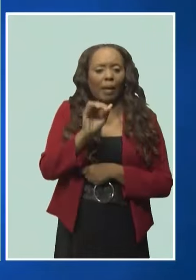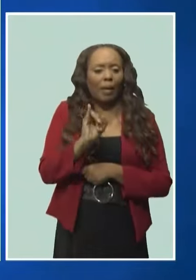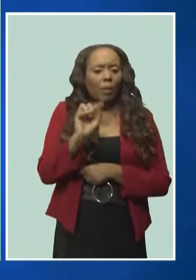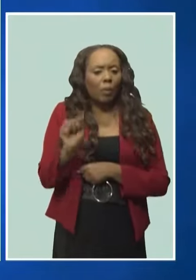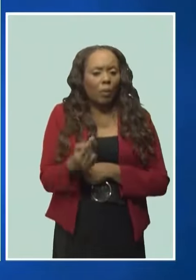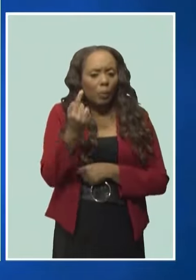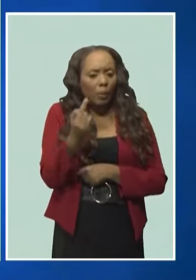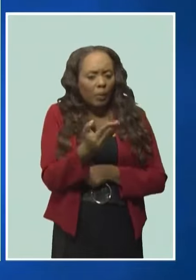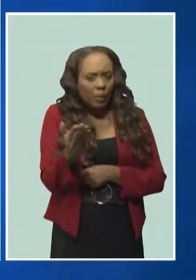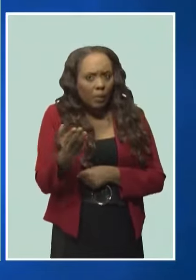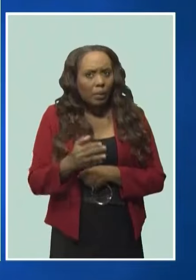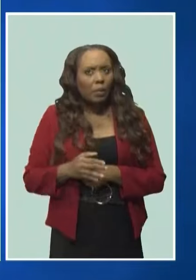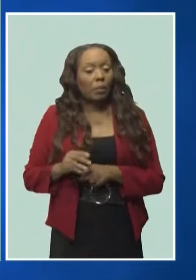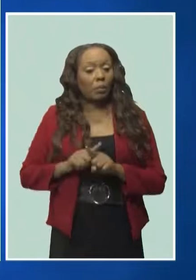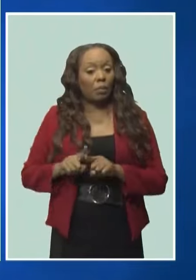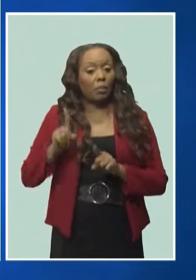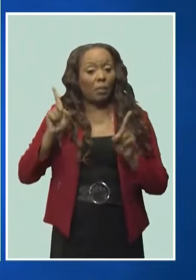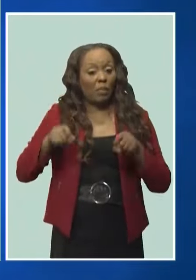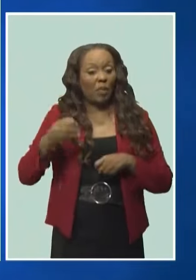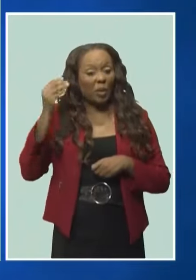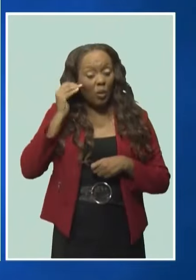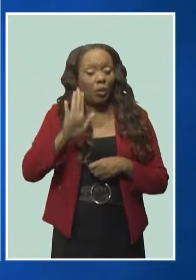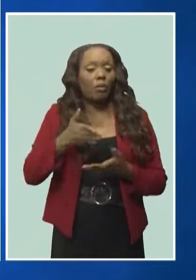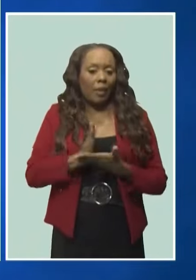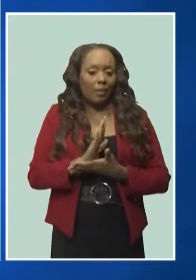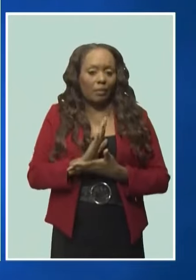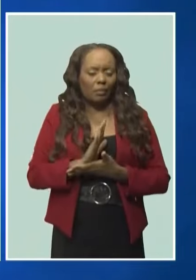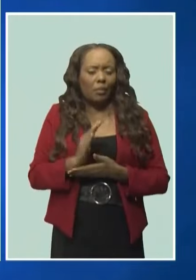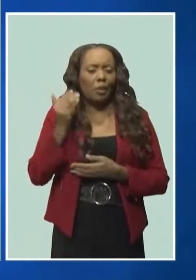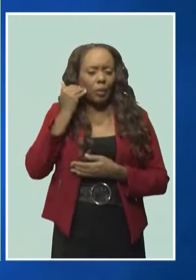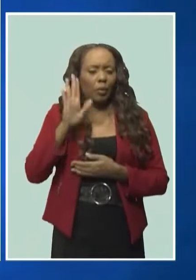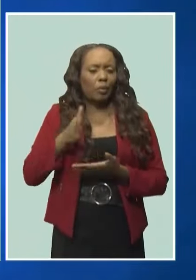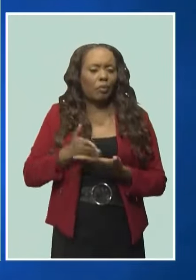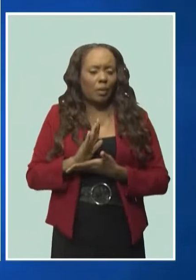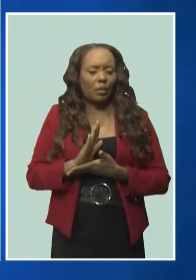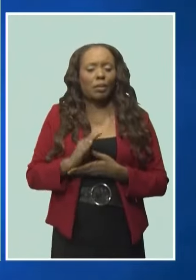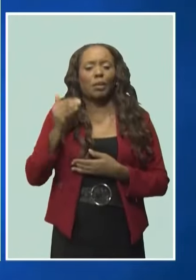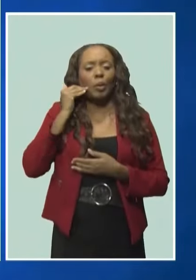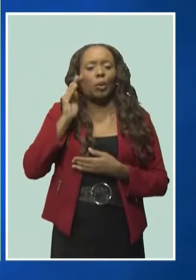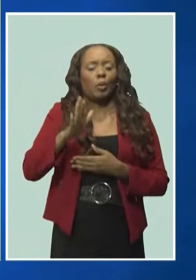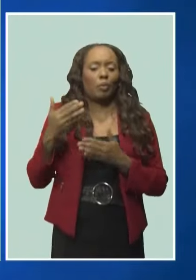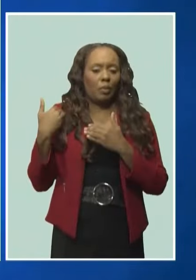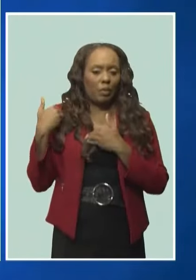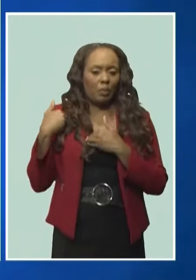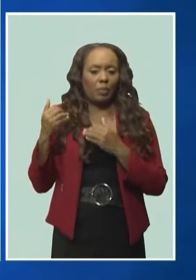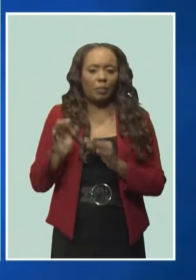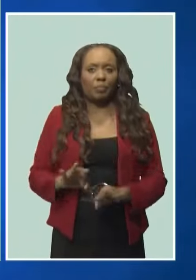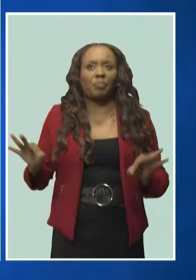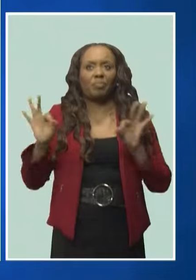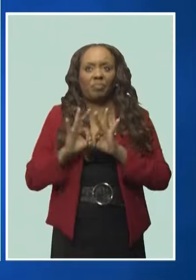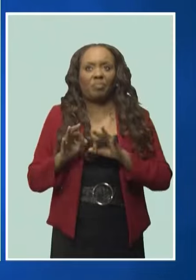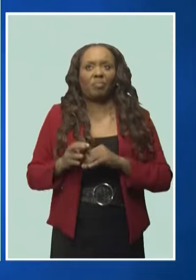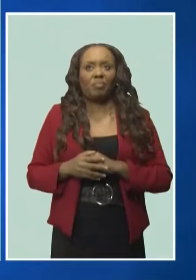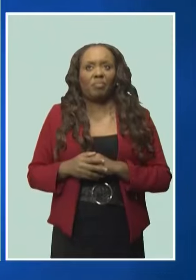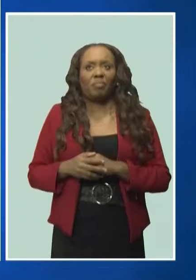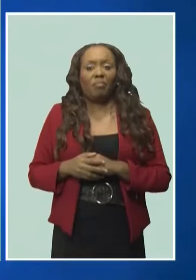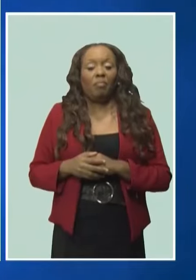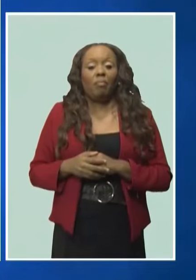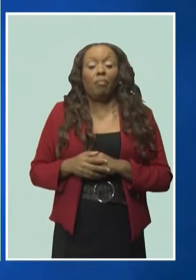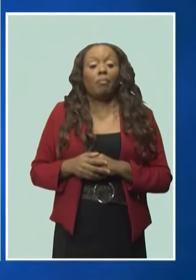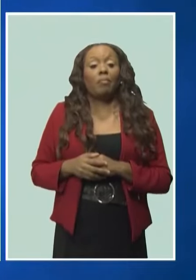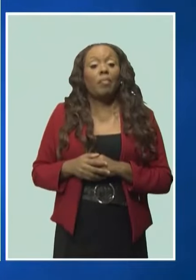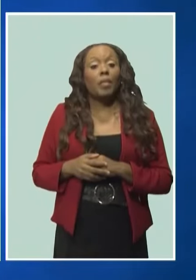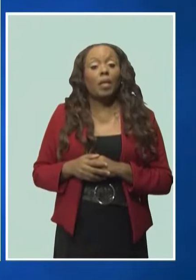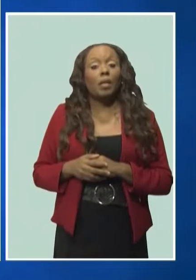day. But knowing your rights and knowing your responsibilities is even far more important. Public counsel Douglas Frederick said his office is